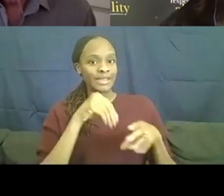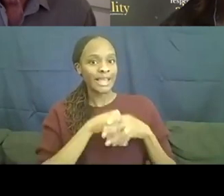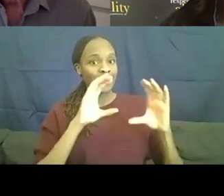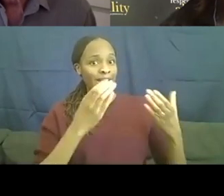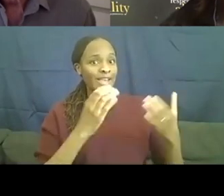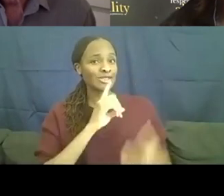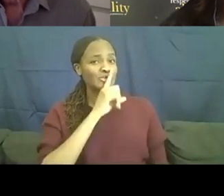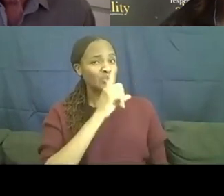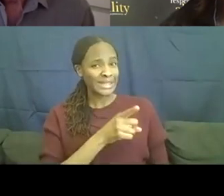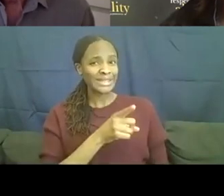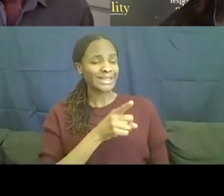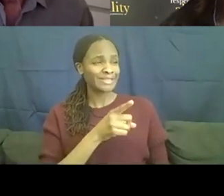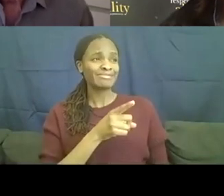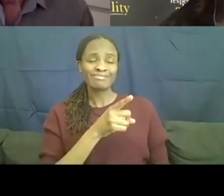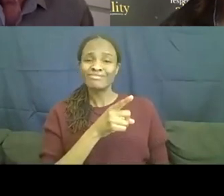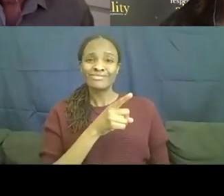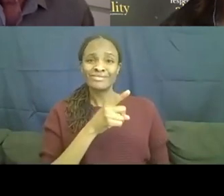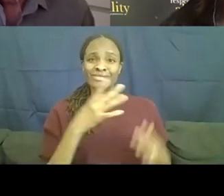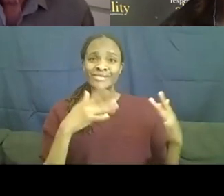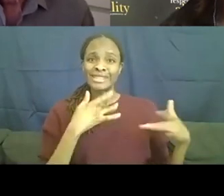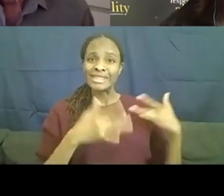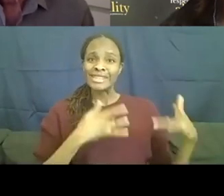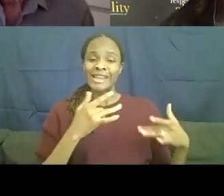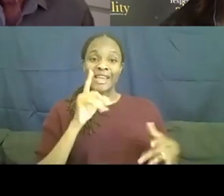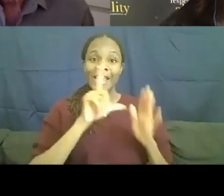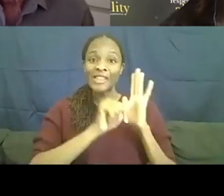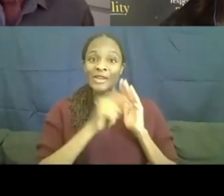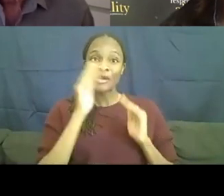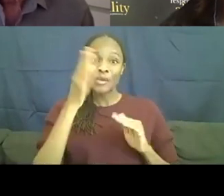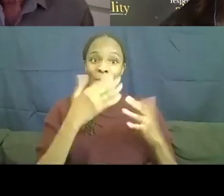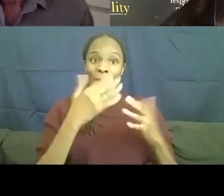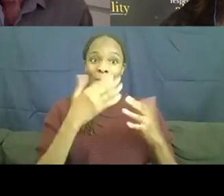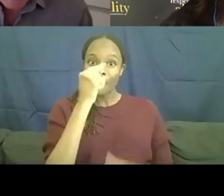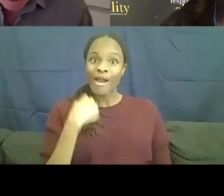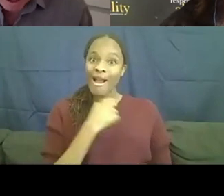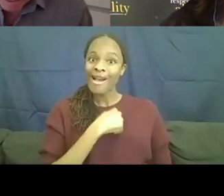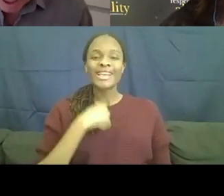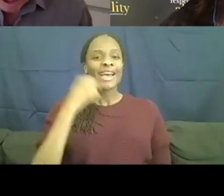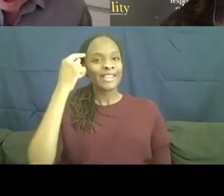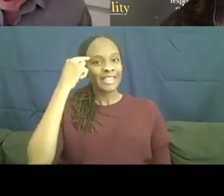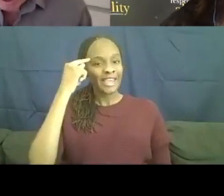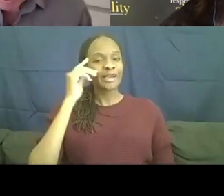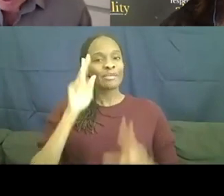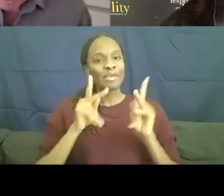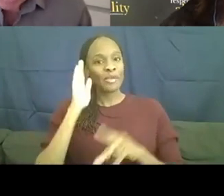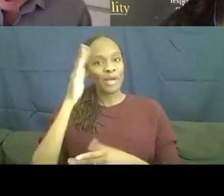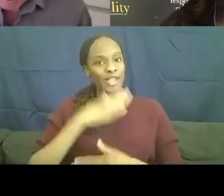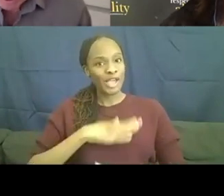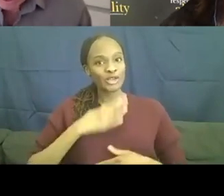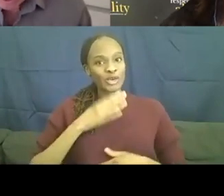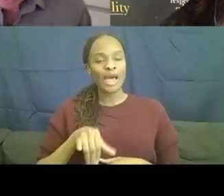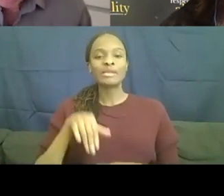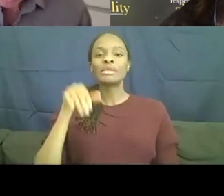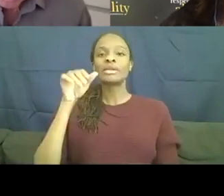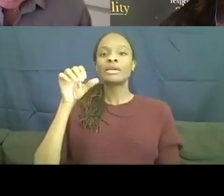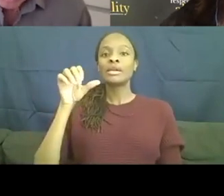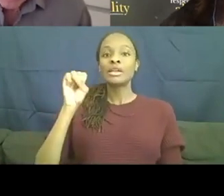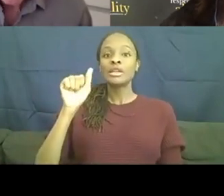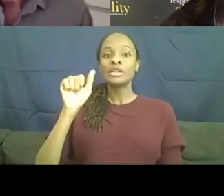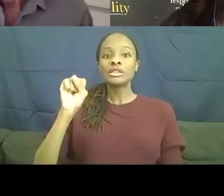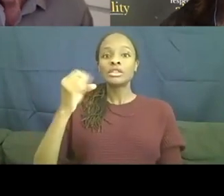exciting. And, you know, later he's going to play for us, which I think people will really enjoy. Sasha, um, I guess, finally to you,